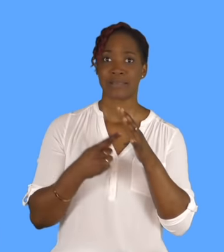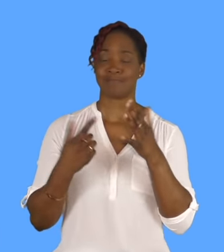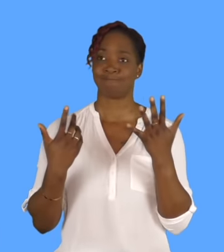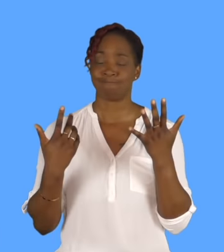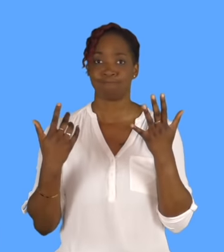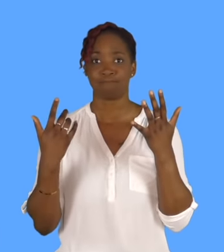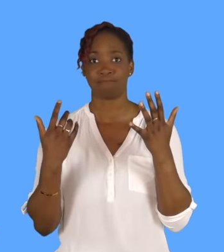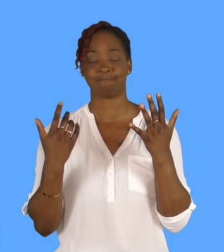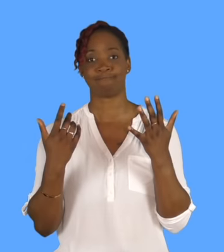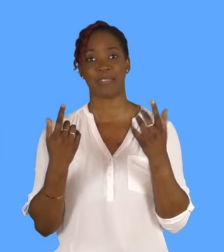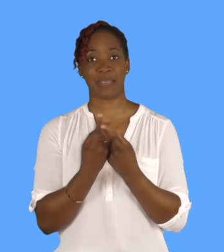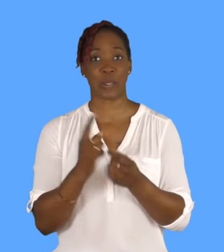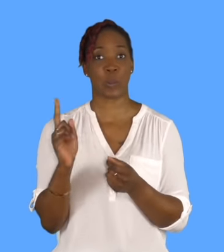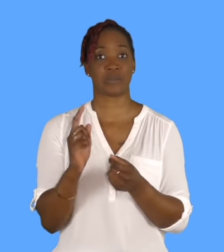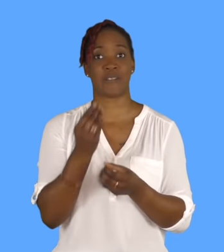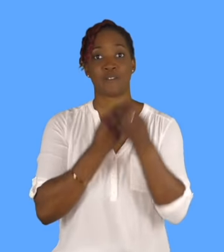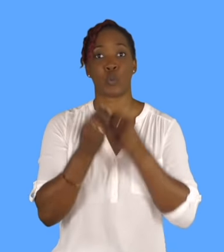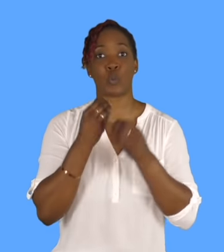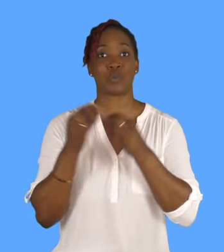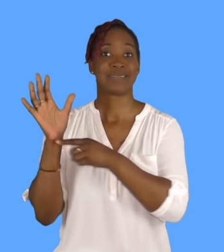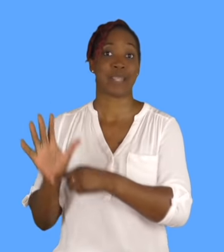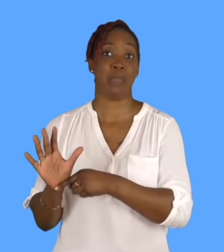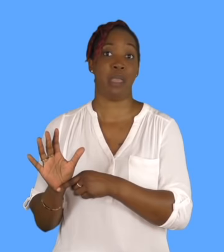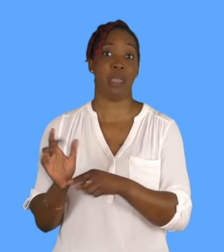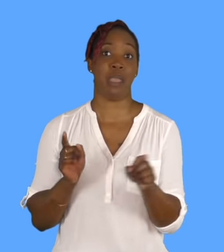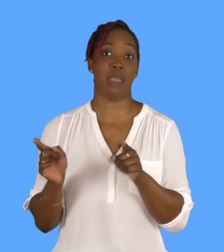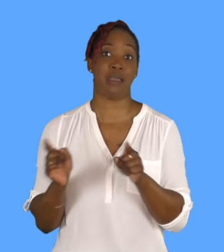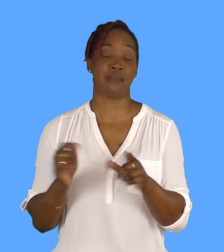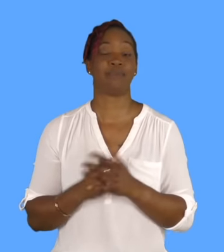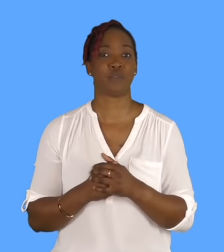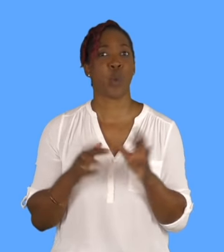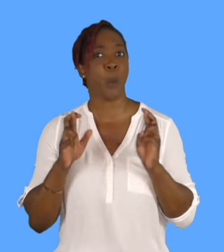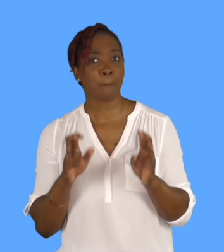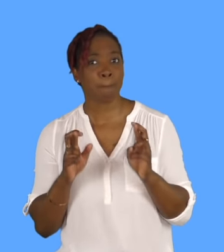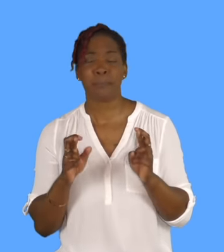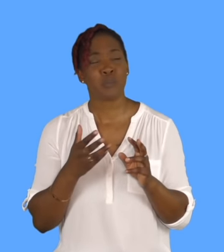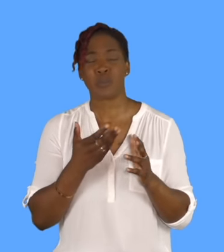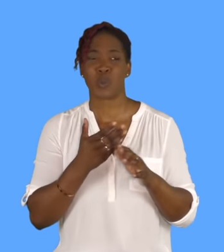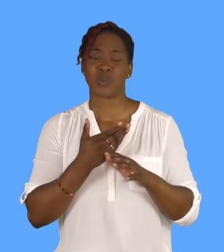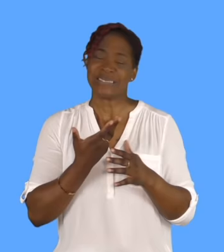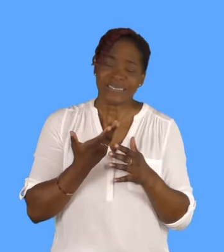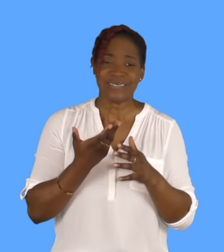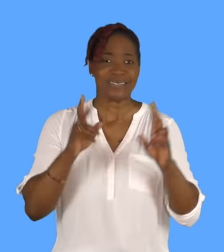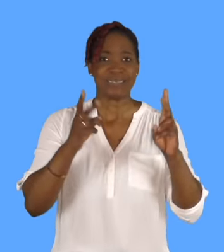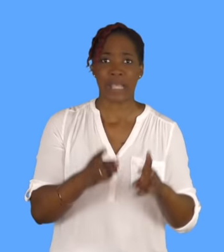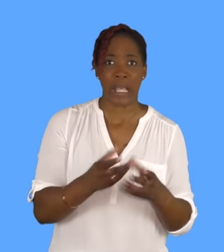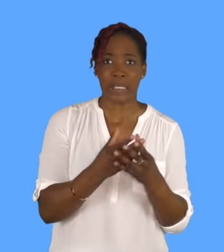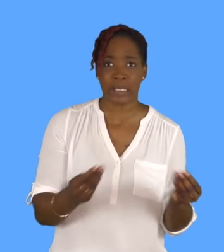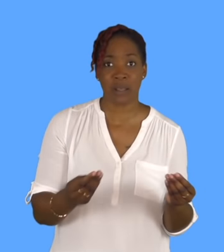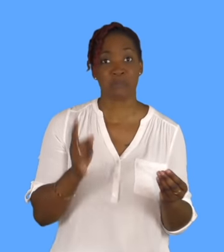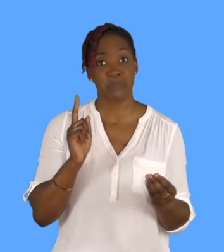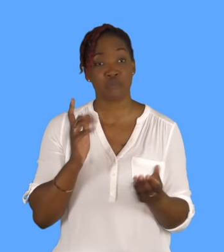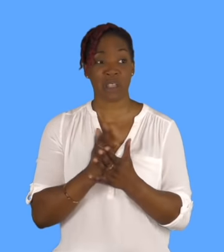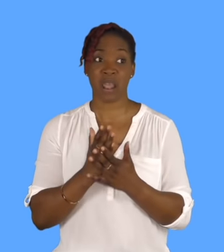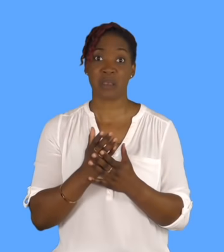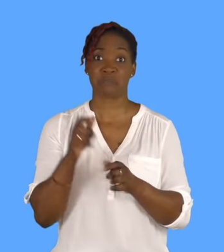cinema, you know, so I hope that it doesn't die. But, yes, people forget, people go there to forget themselves, and which is why I think